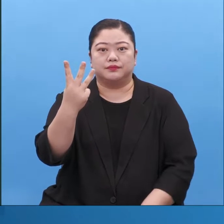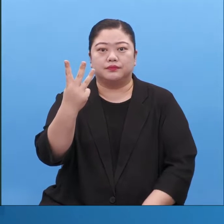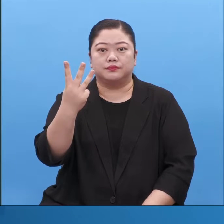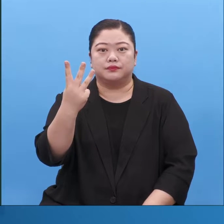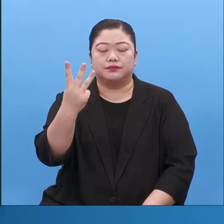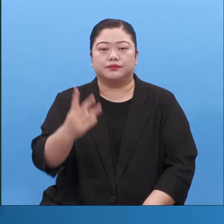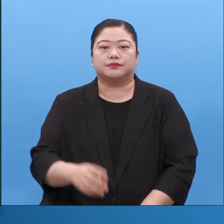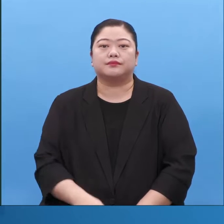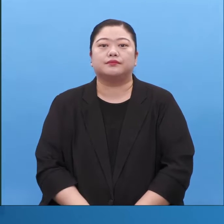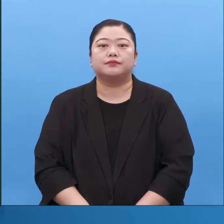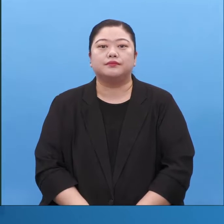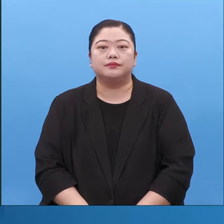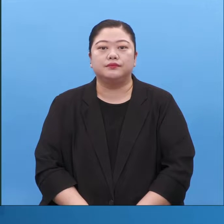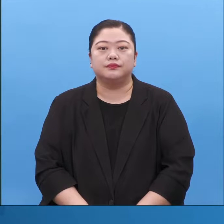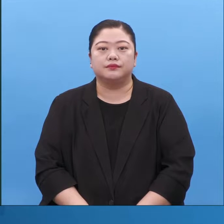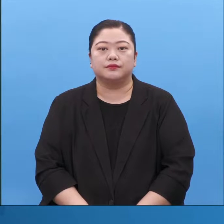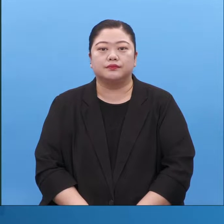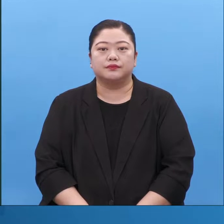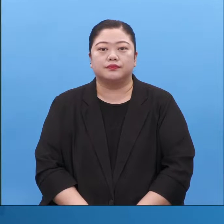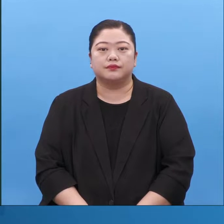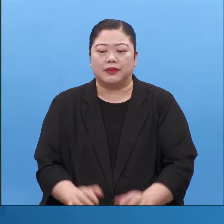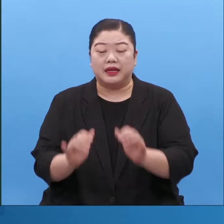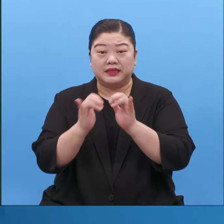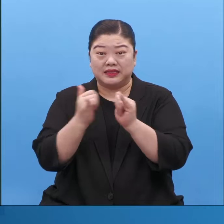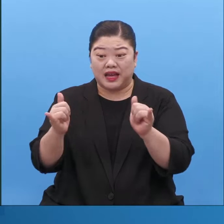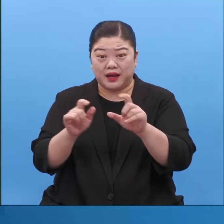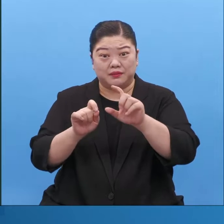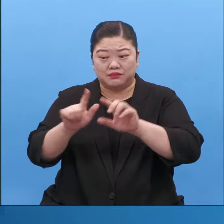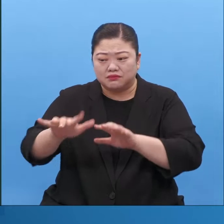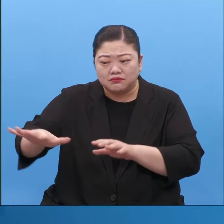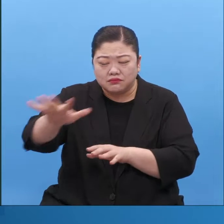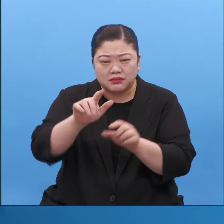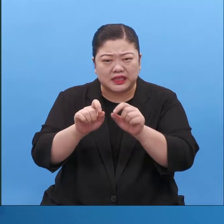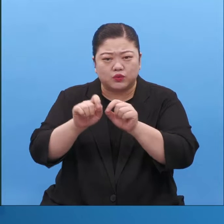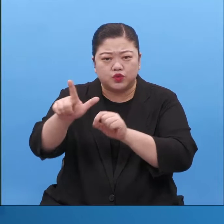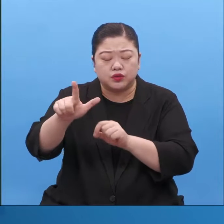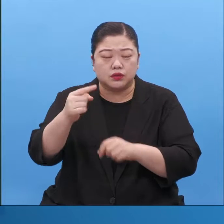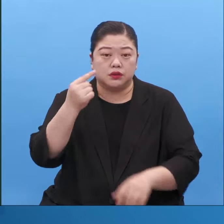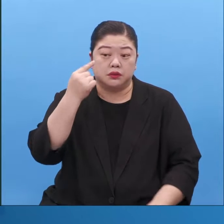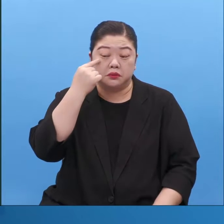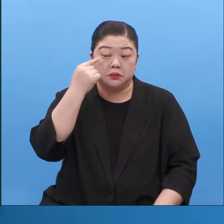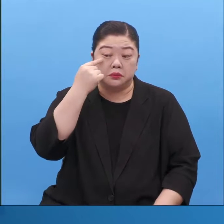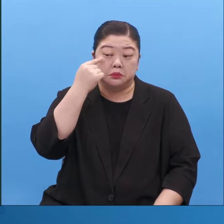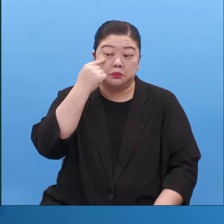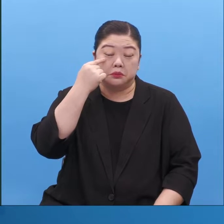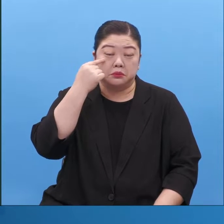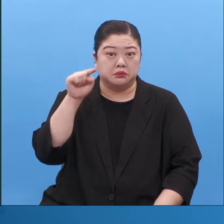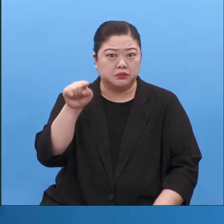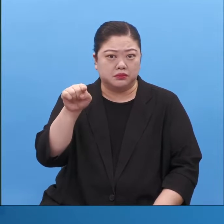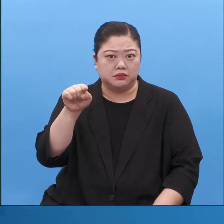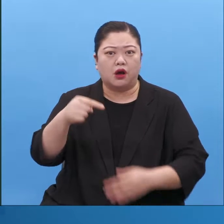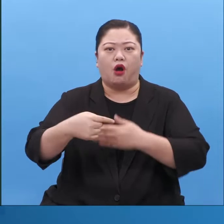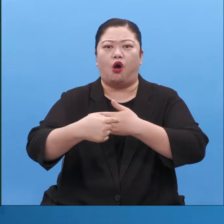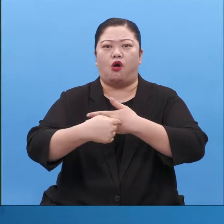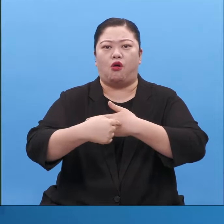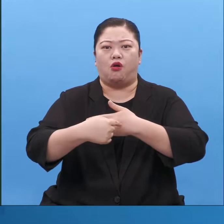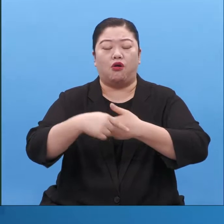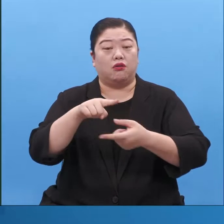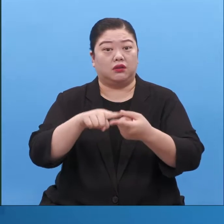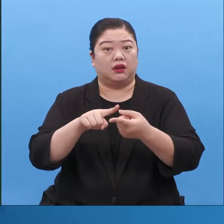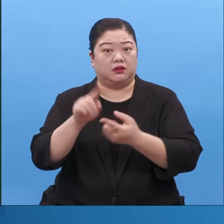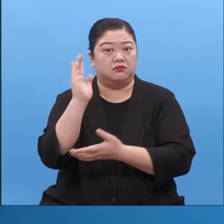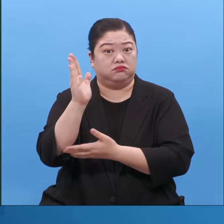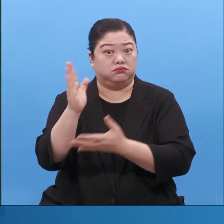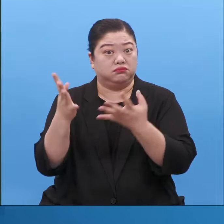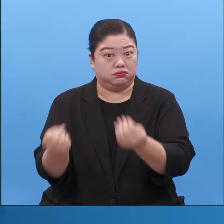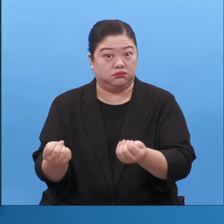we mainly speak about things that we can actually see with our eyes